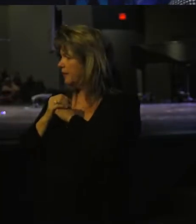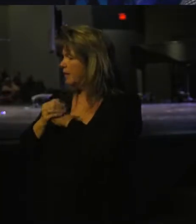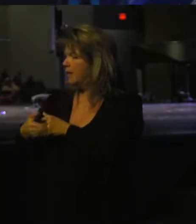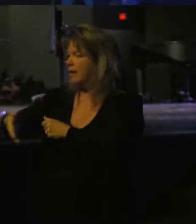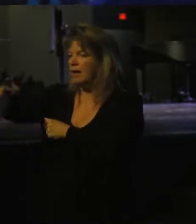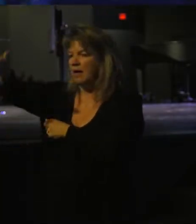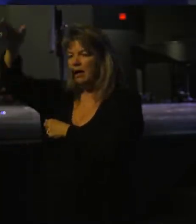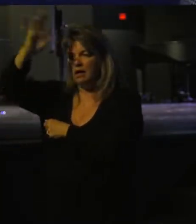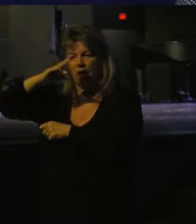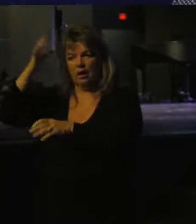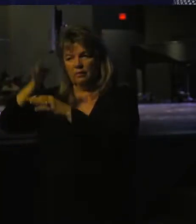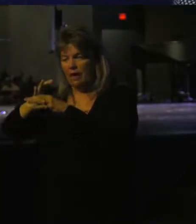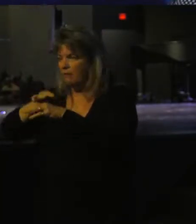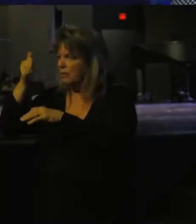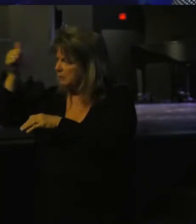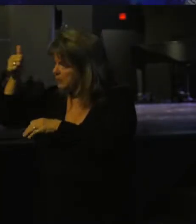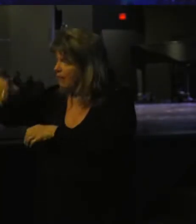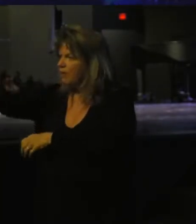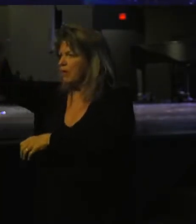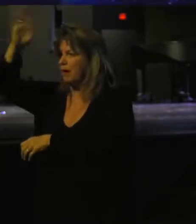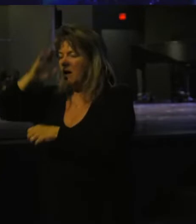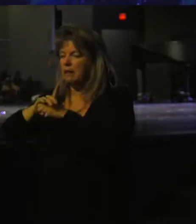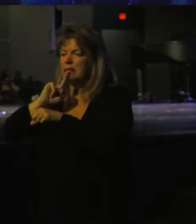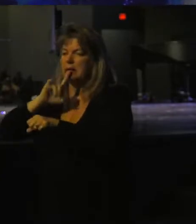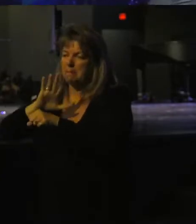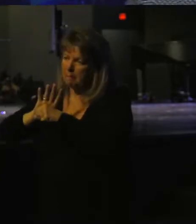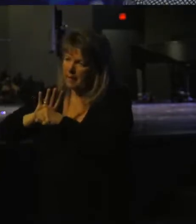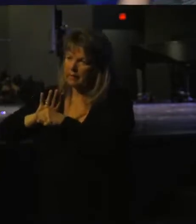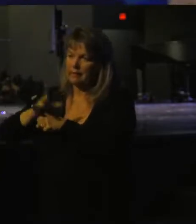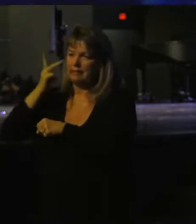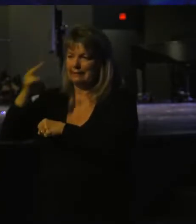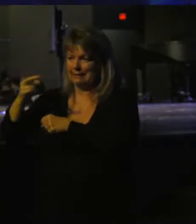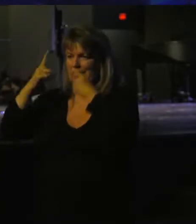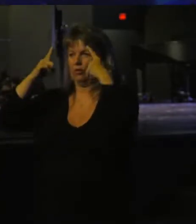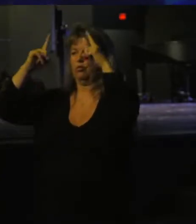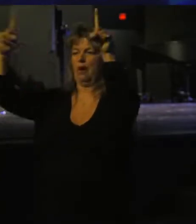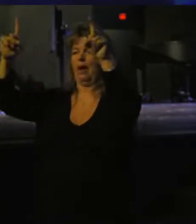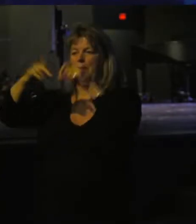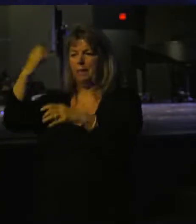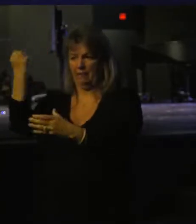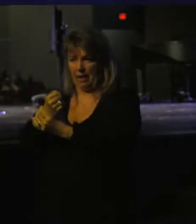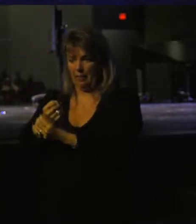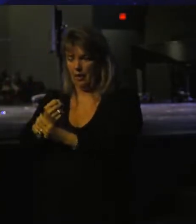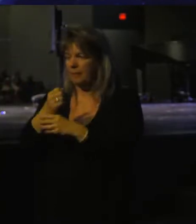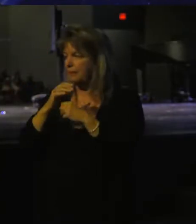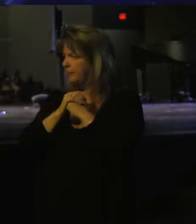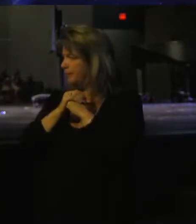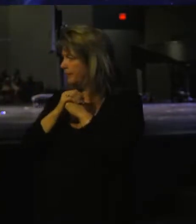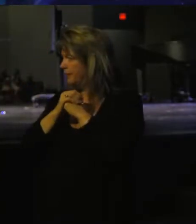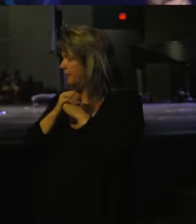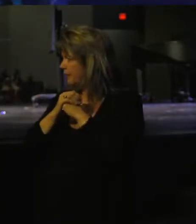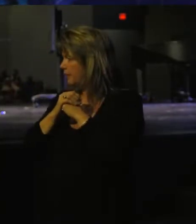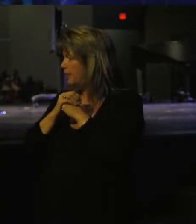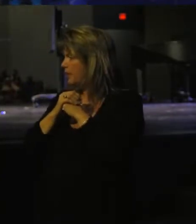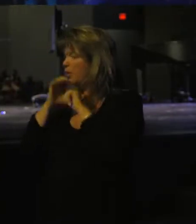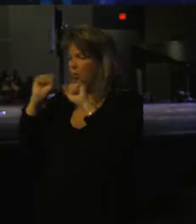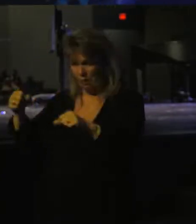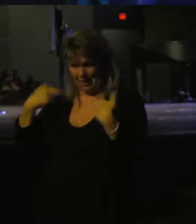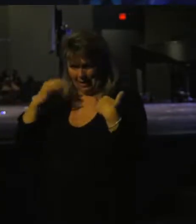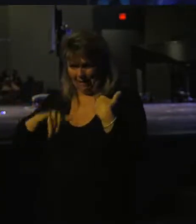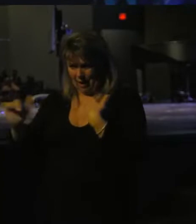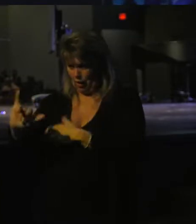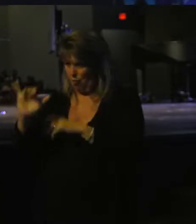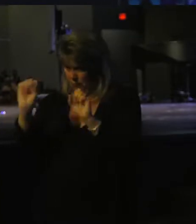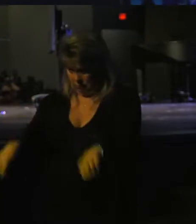God is faithful to himself. God is committed to see the triumph of Abraham. And we get to have that too.